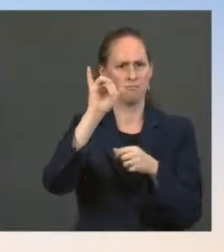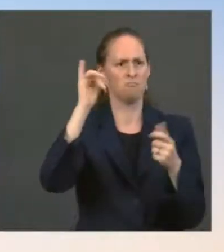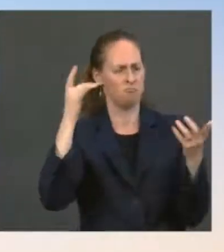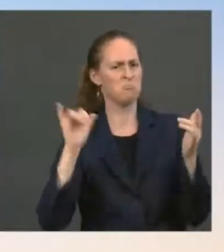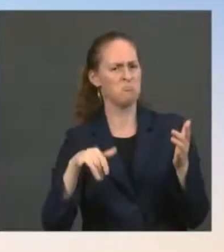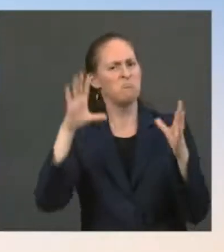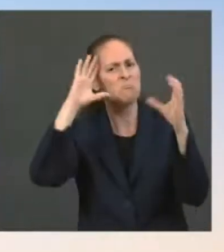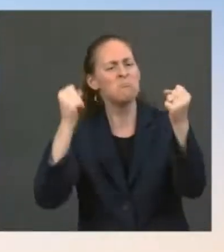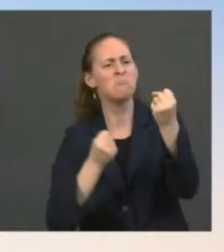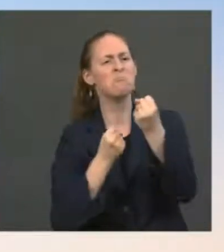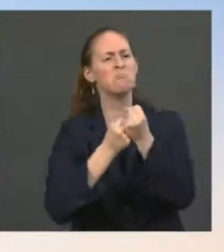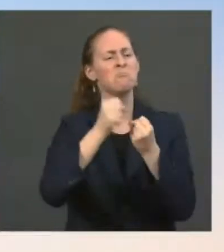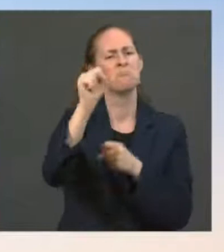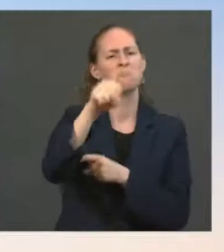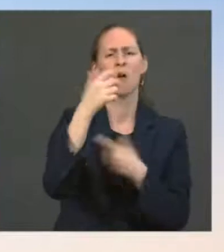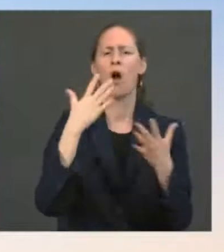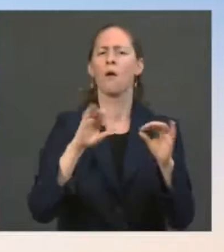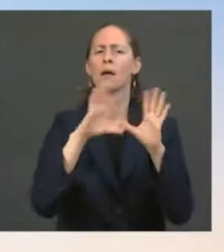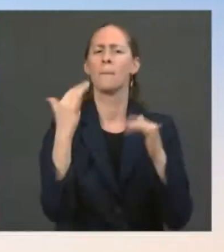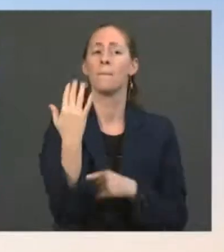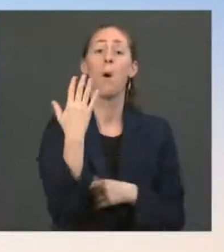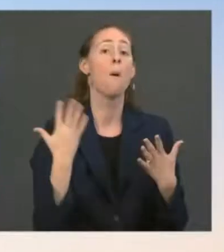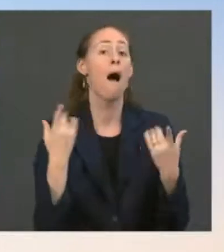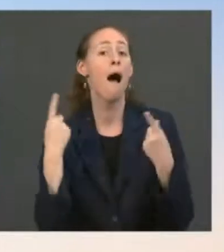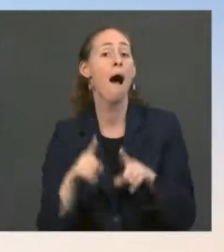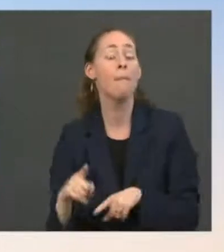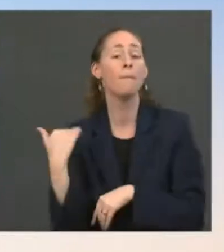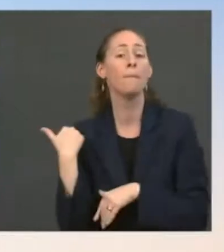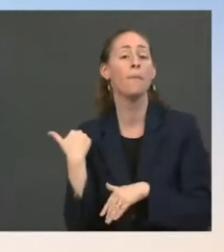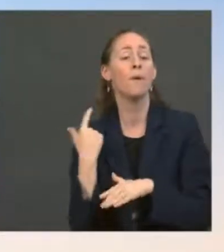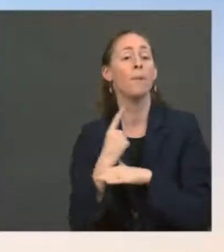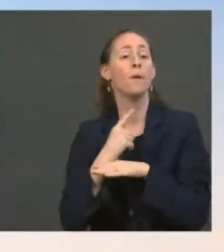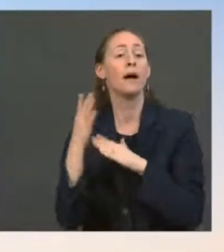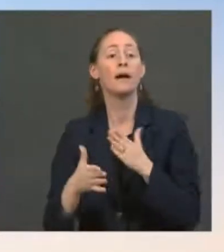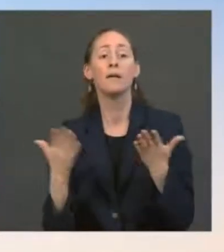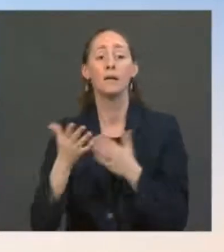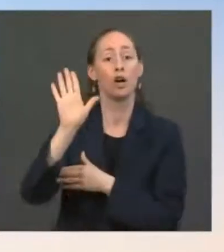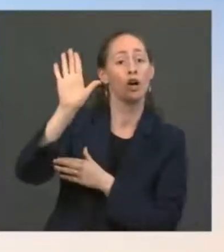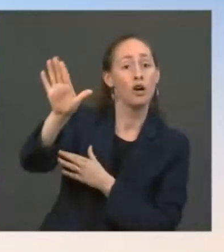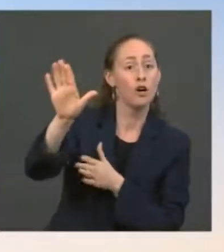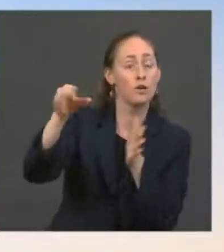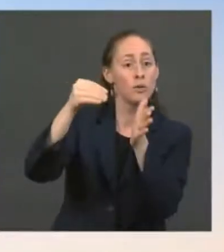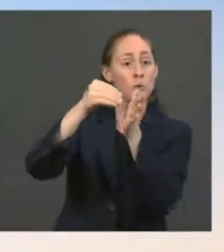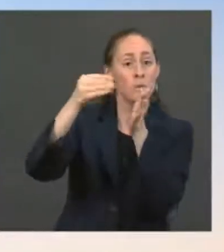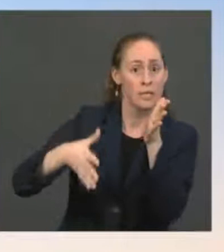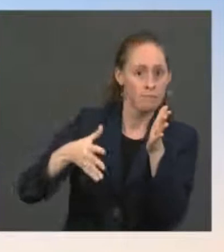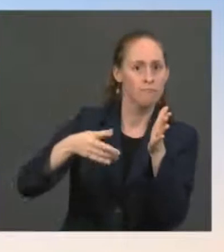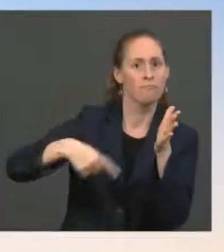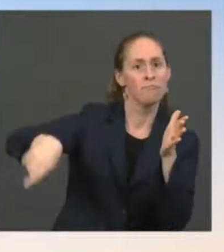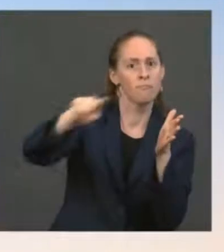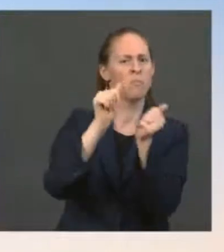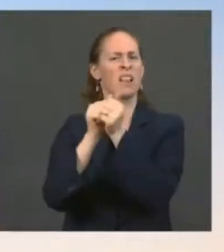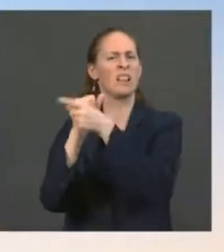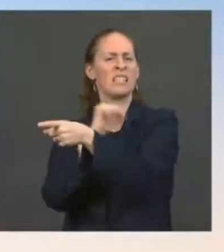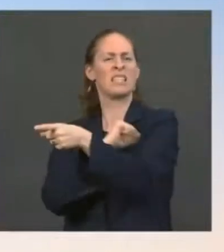clear this morning. What happened this weekend was that her classroom, her students, and the safe and intellectually stimulating